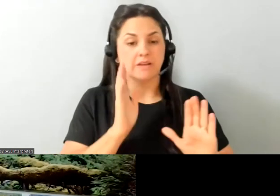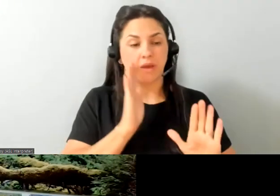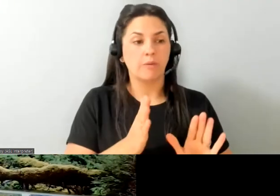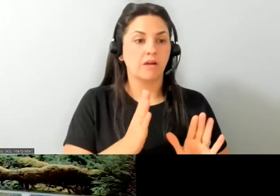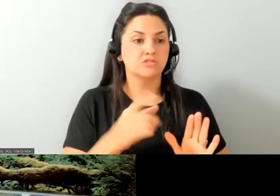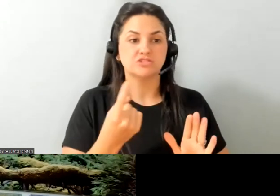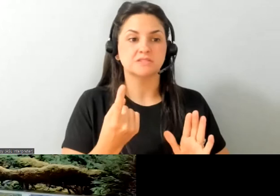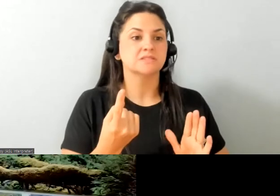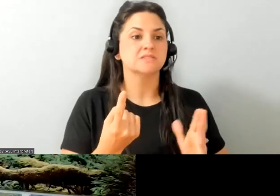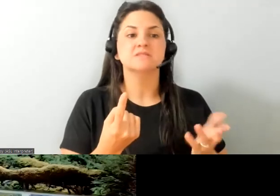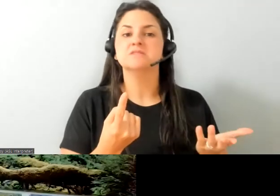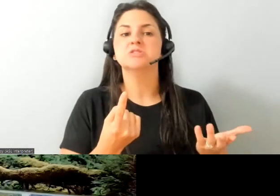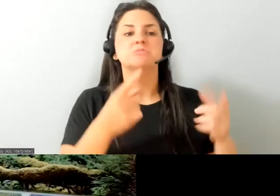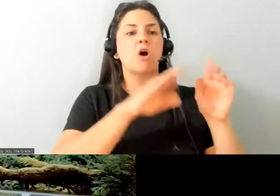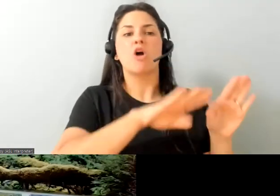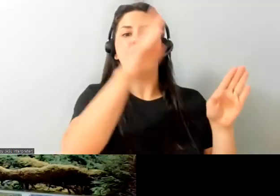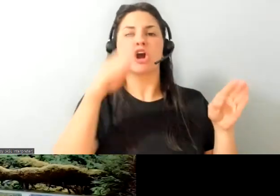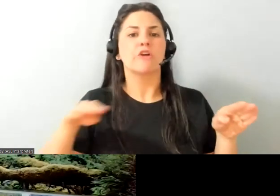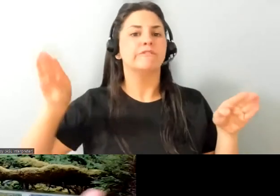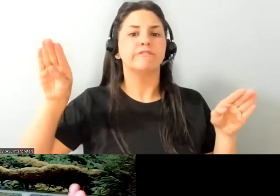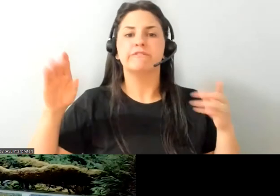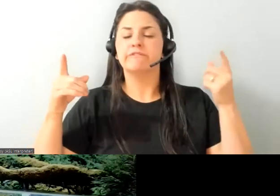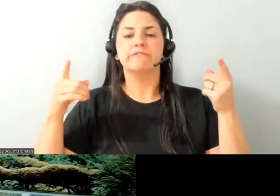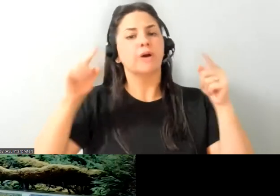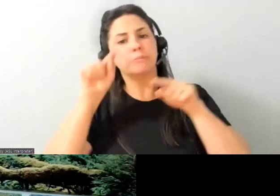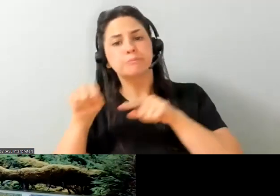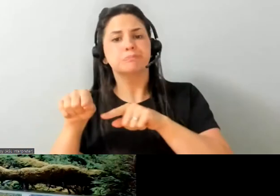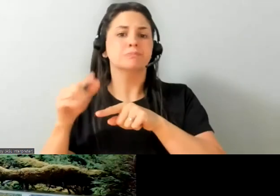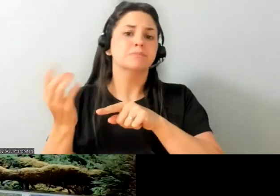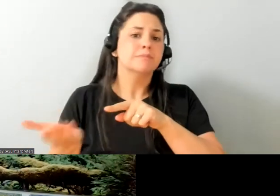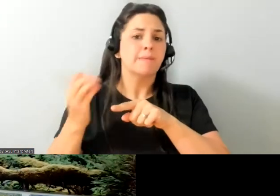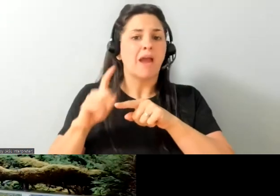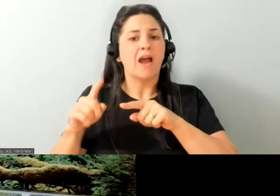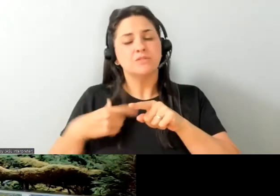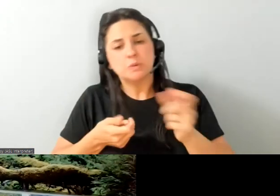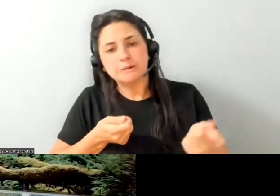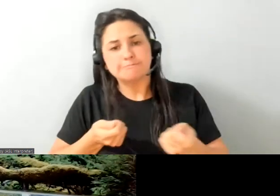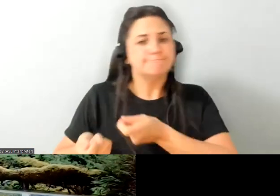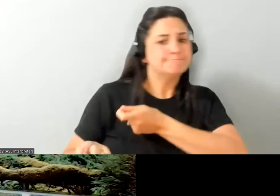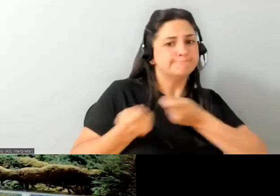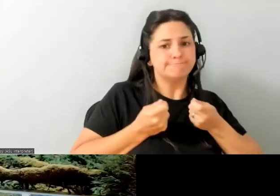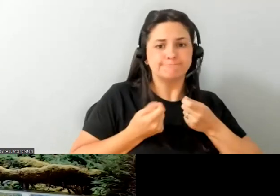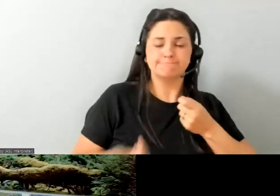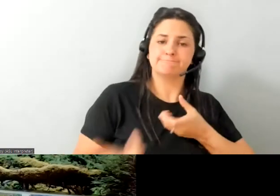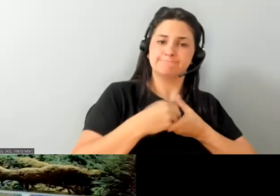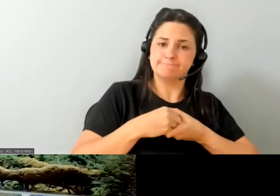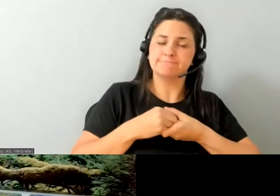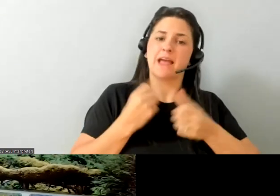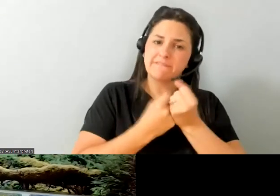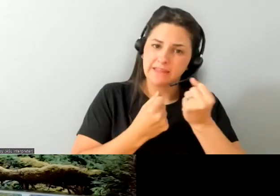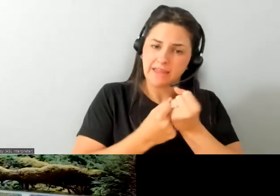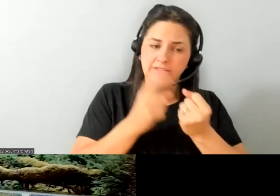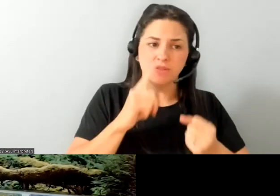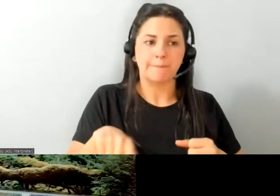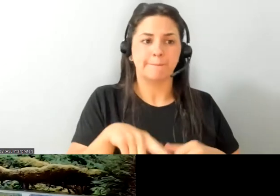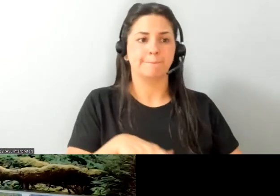on the edge of that curve and we'd have to work on advocating to bring them in and the positive news i would say is it's it's i